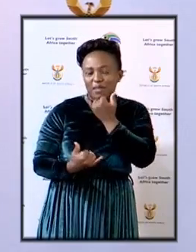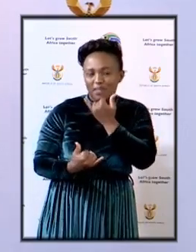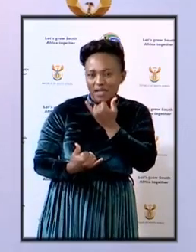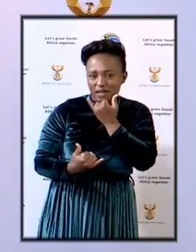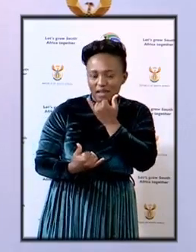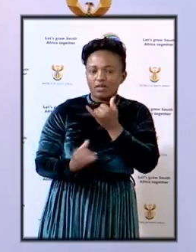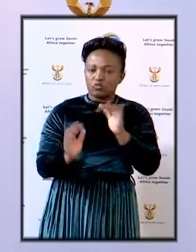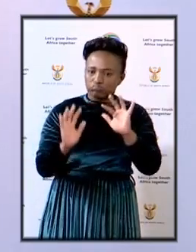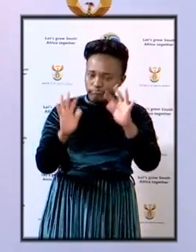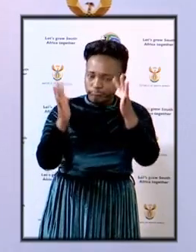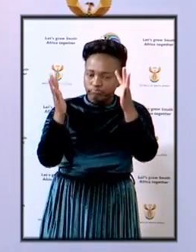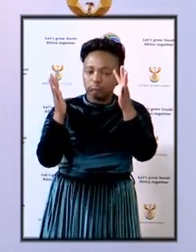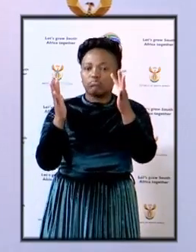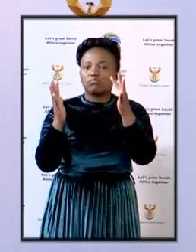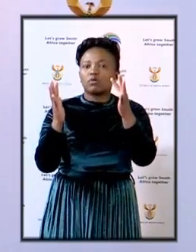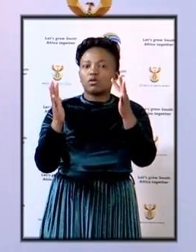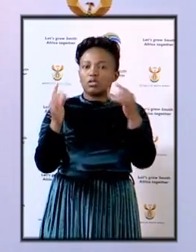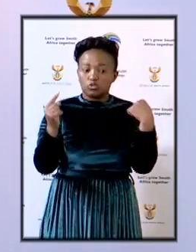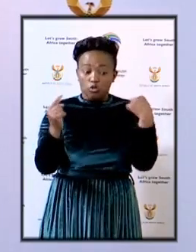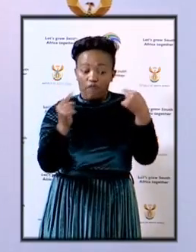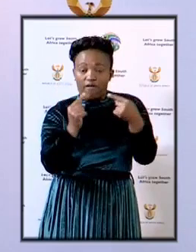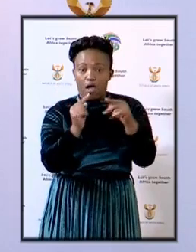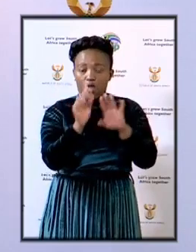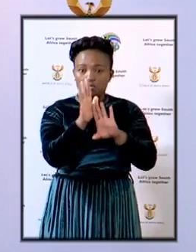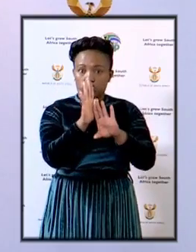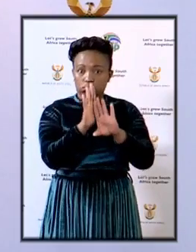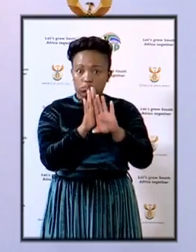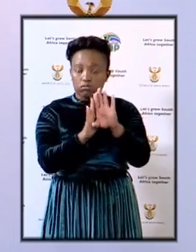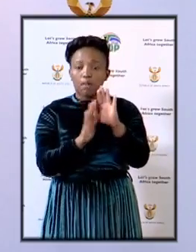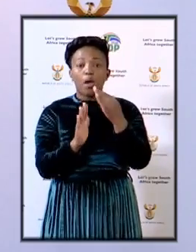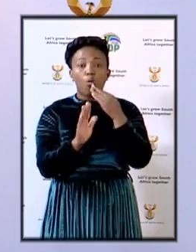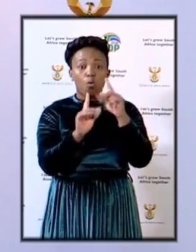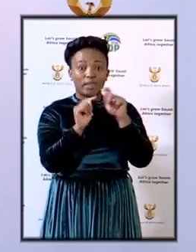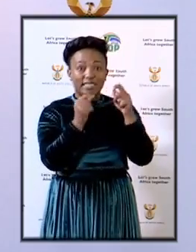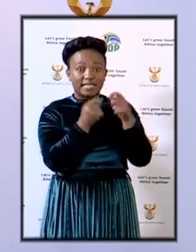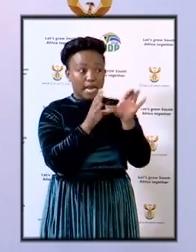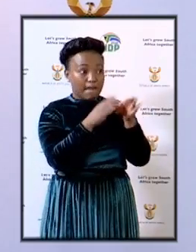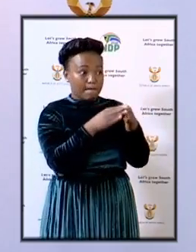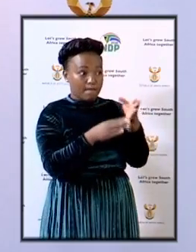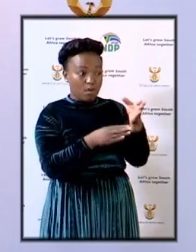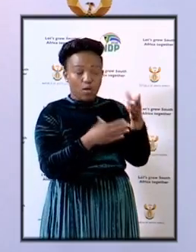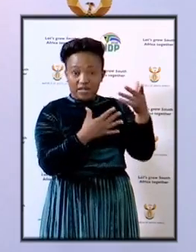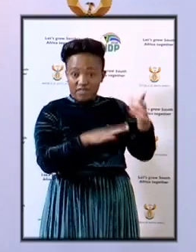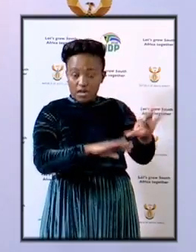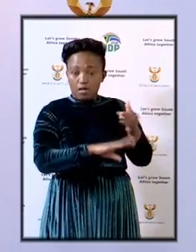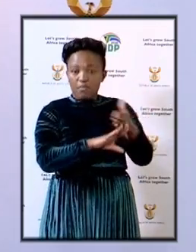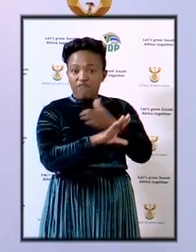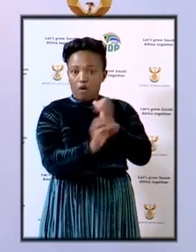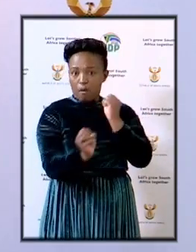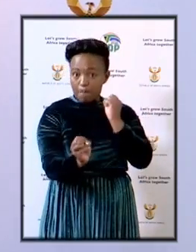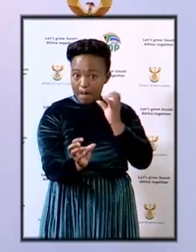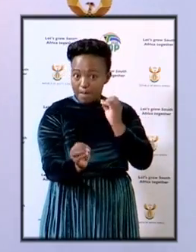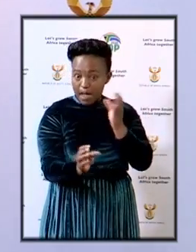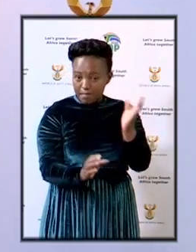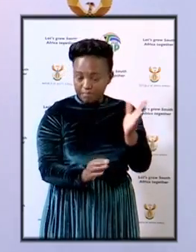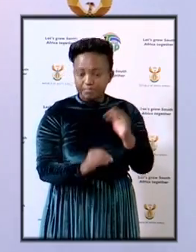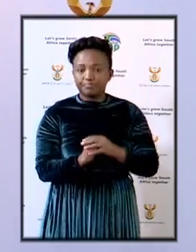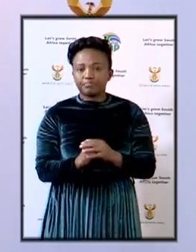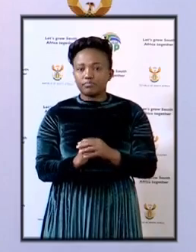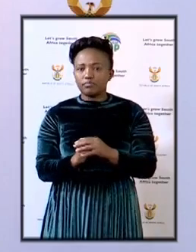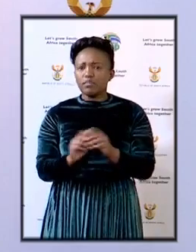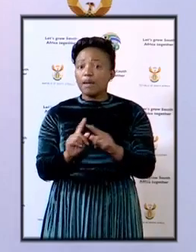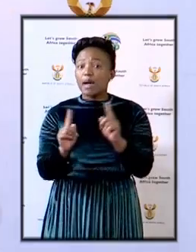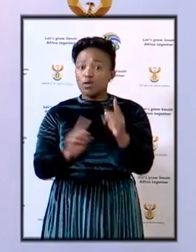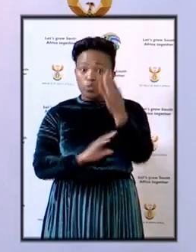commend the advances that have been made by this team, as the General has outlined, we all know